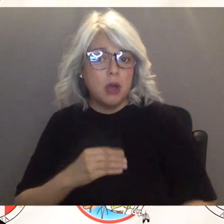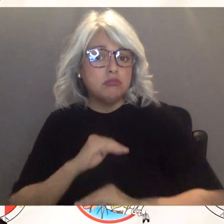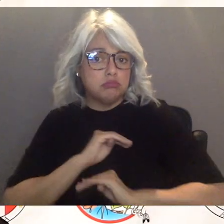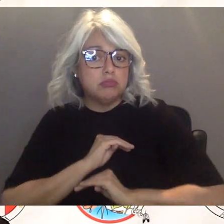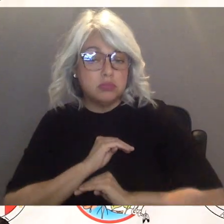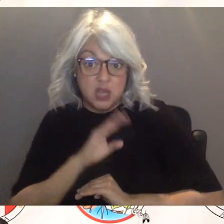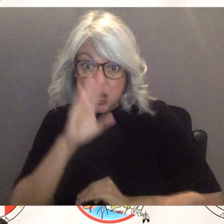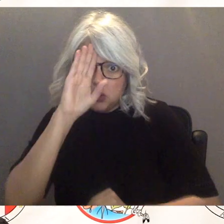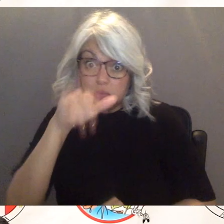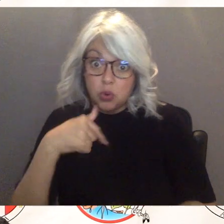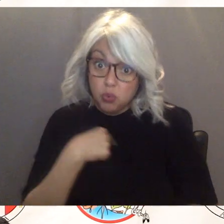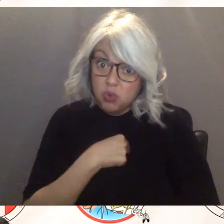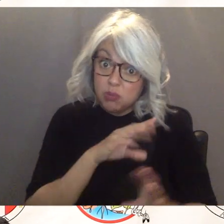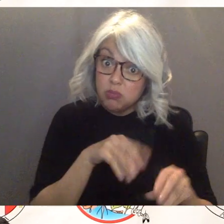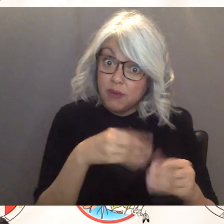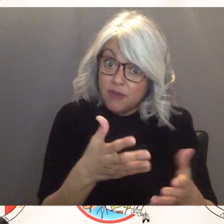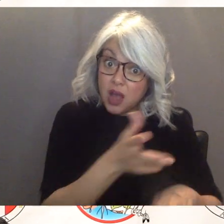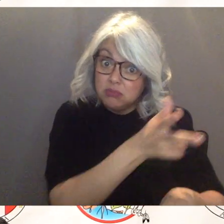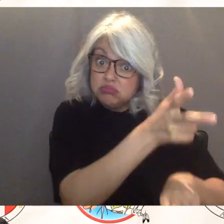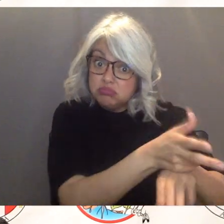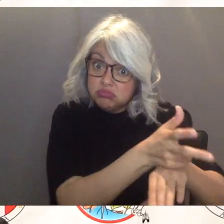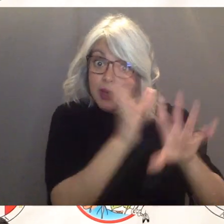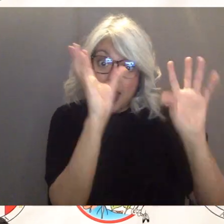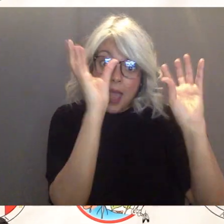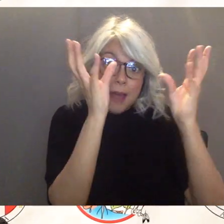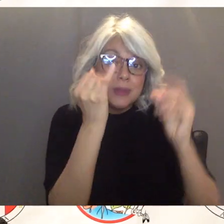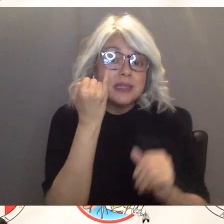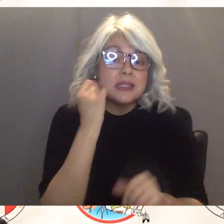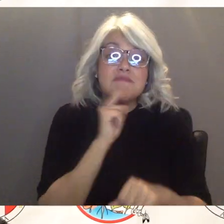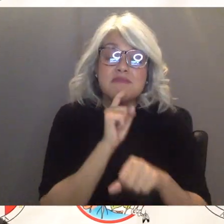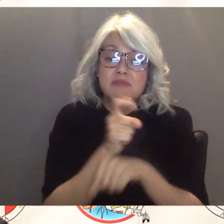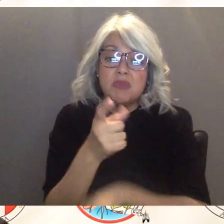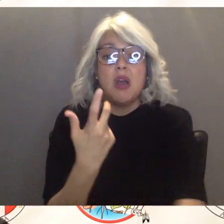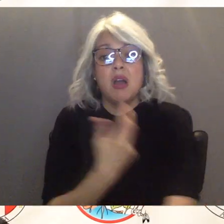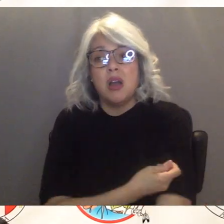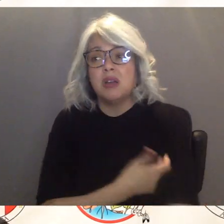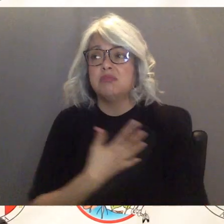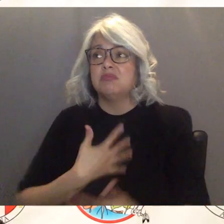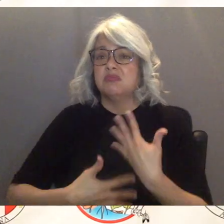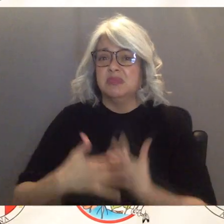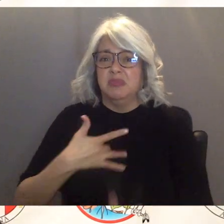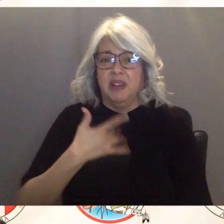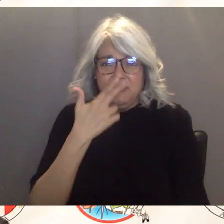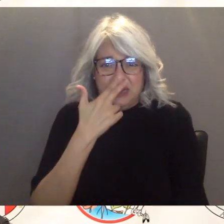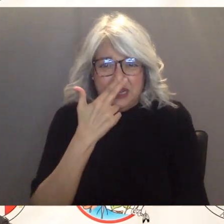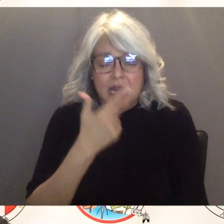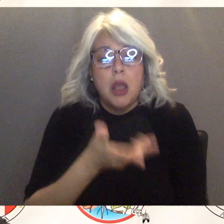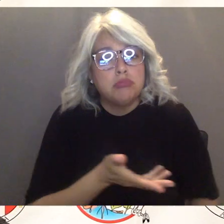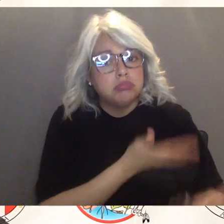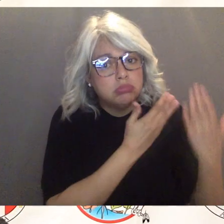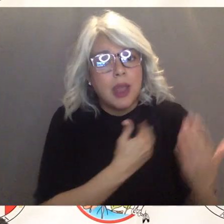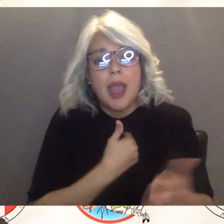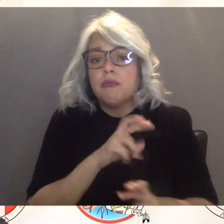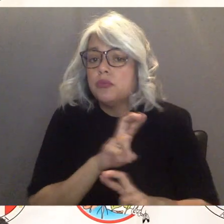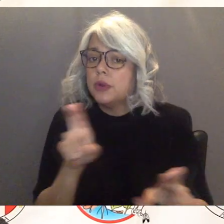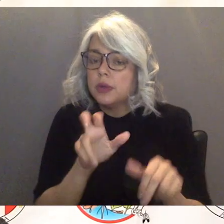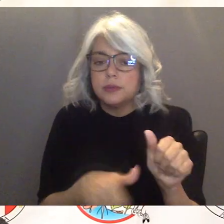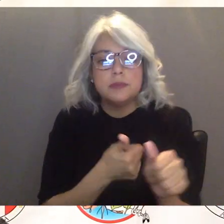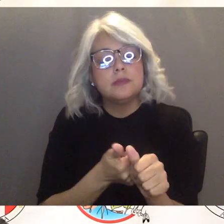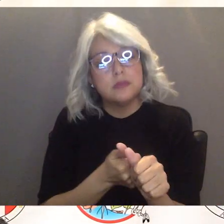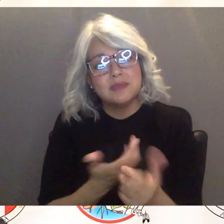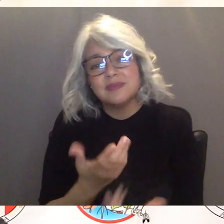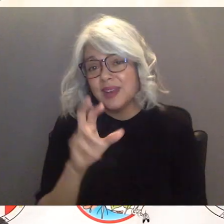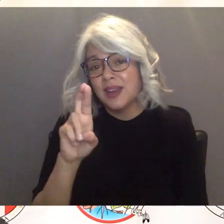right available that will be there in case it does happen it is expected you know it is rare like i said out of the 201